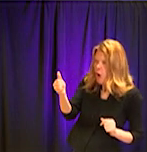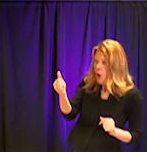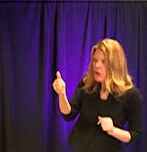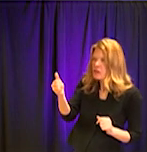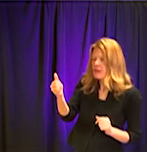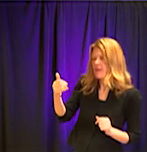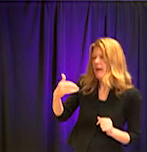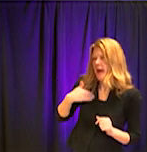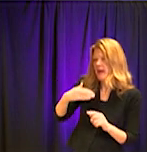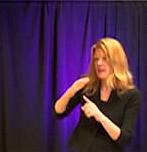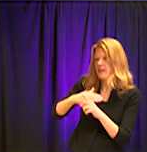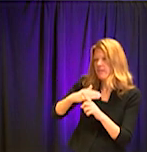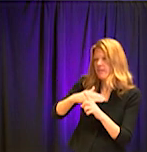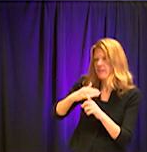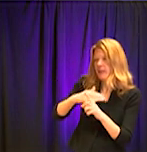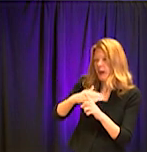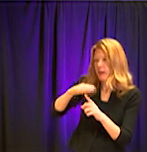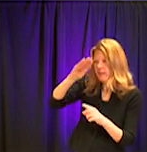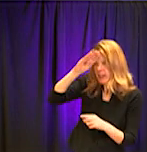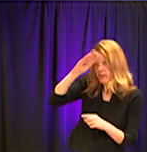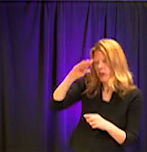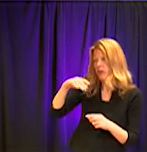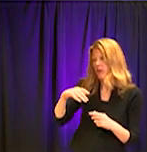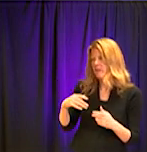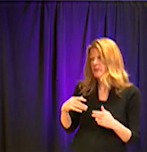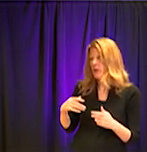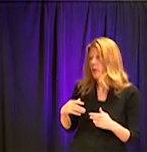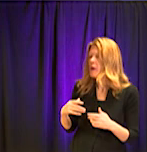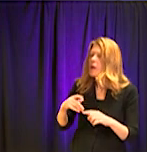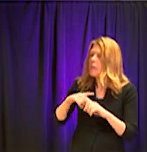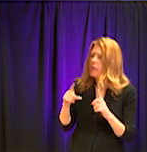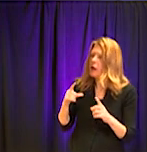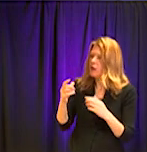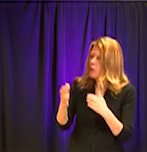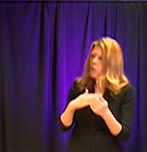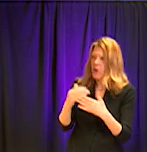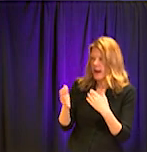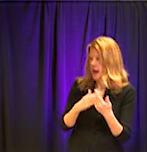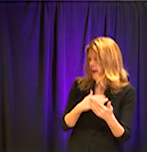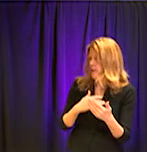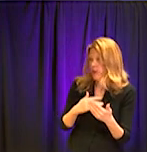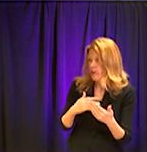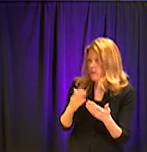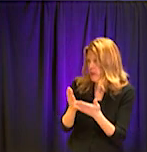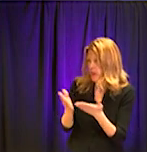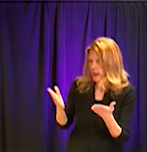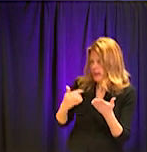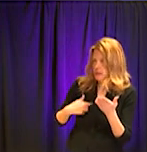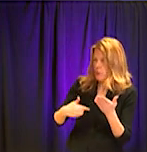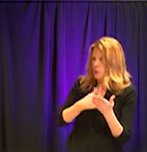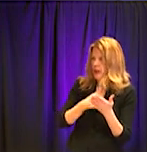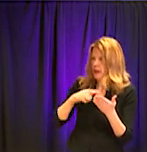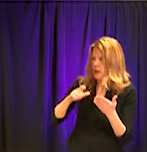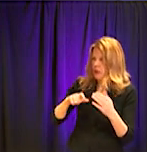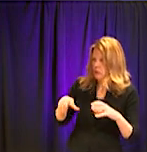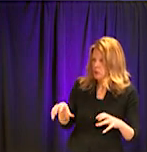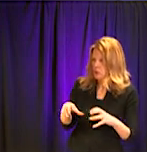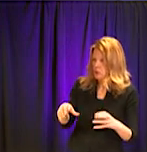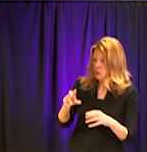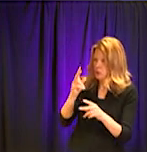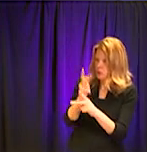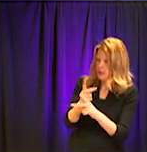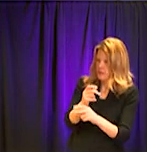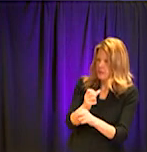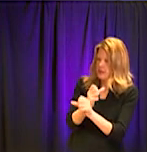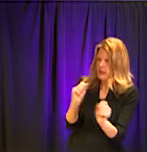that that is a thought. And you're right. I mean, whatever precautions we all take, we feel like we could take more. We need to take more because